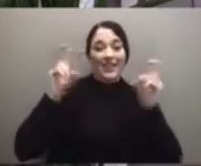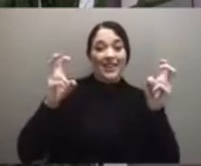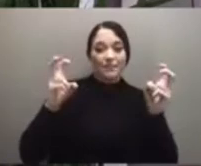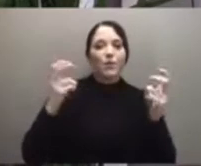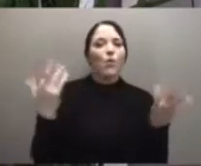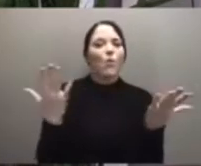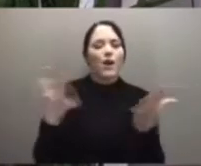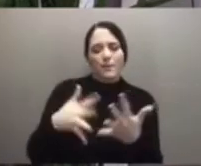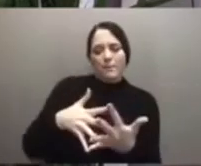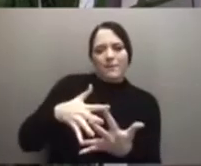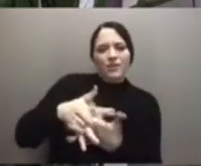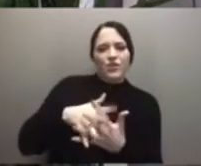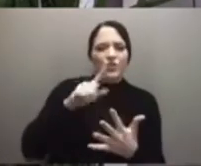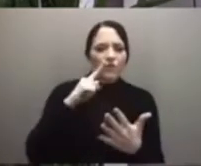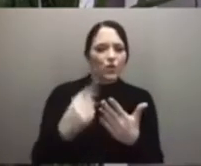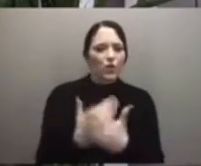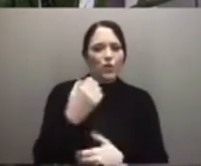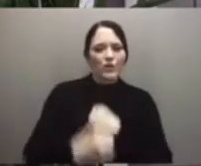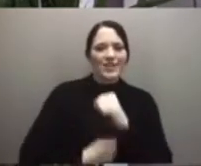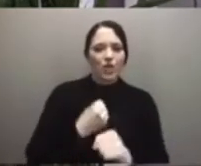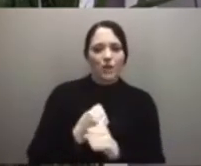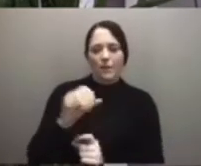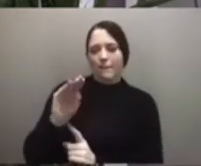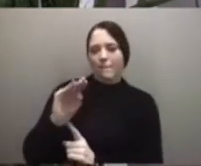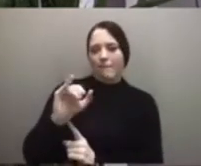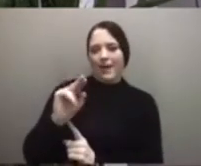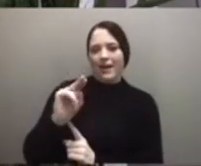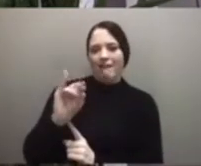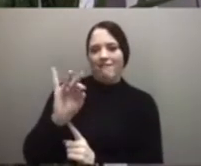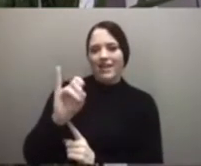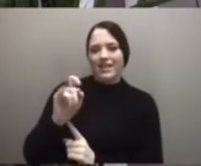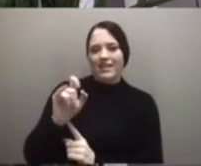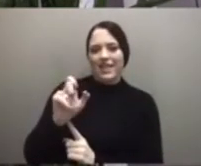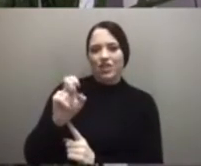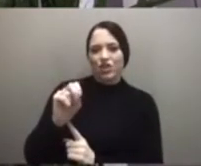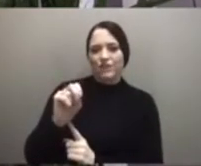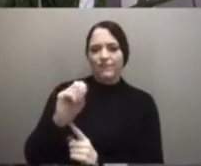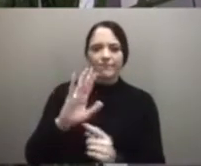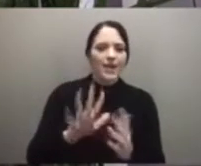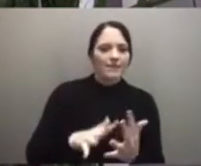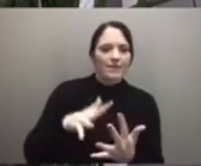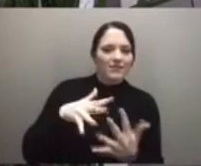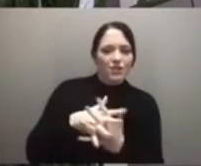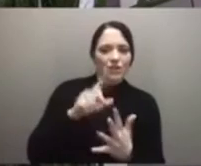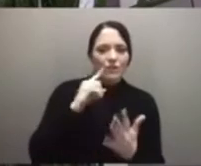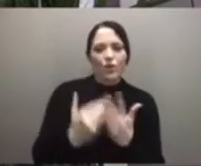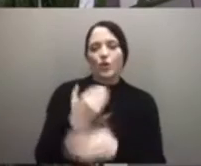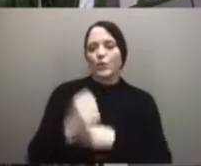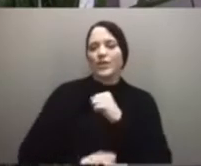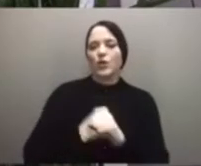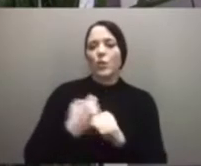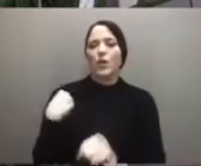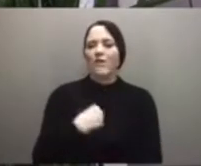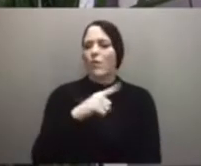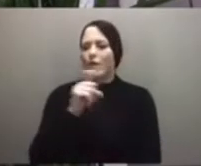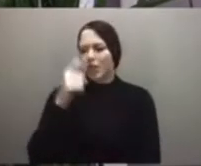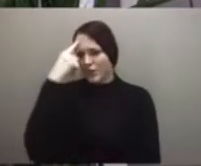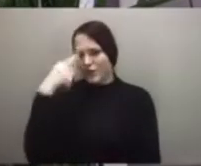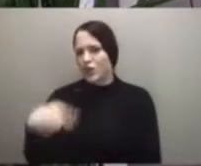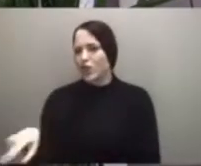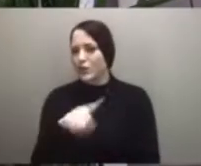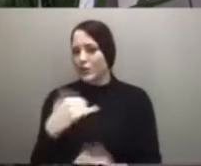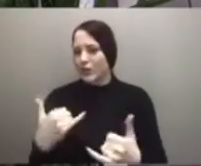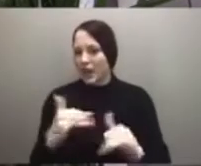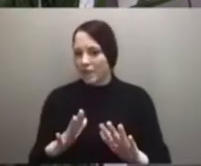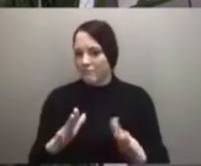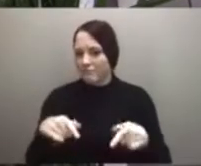question that we would like for you to linger with throughout our worship today. And the question is this, what do